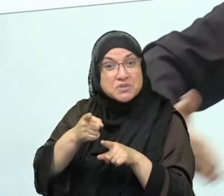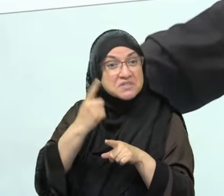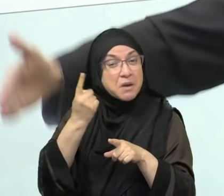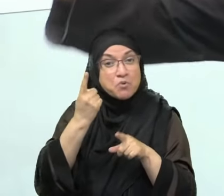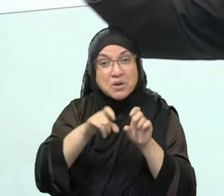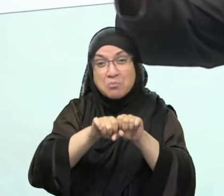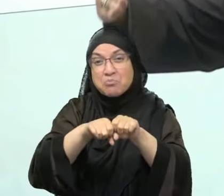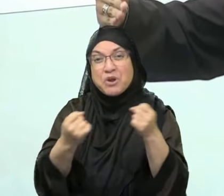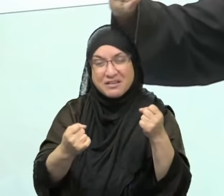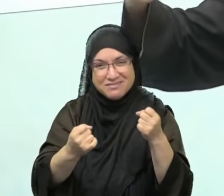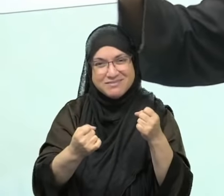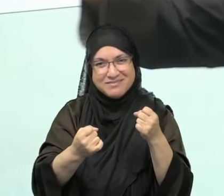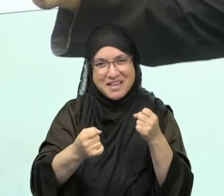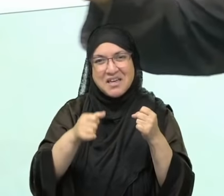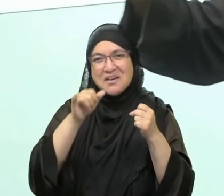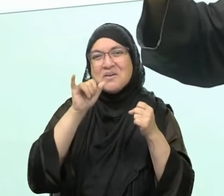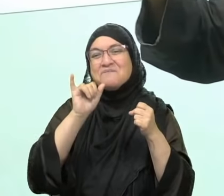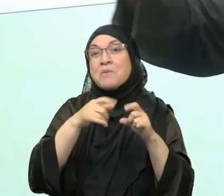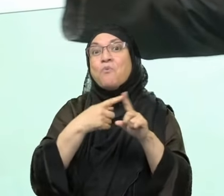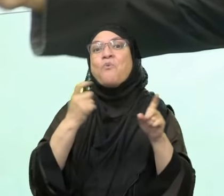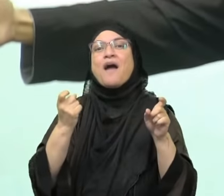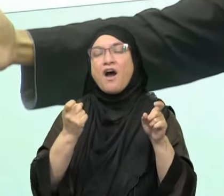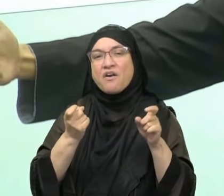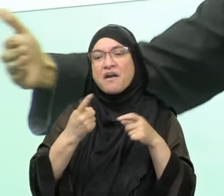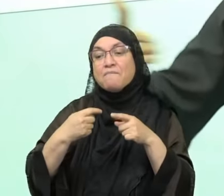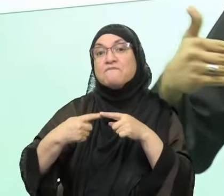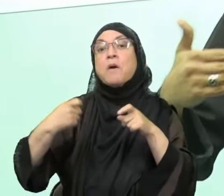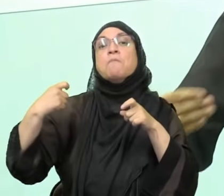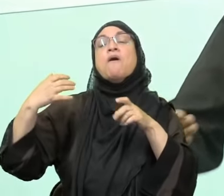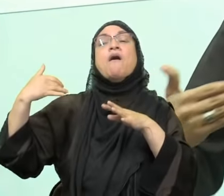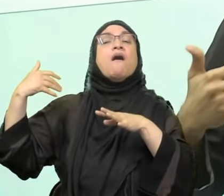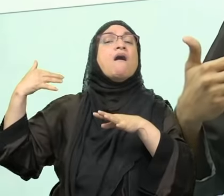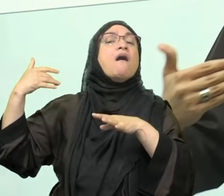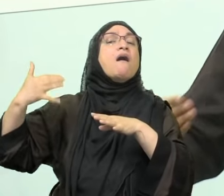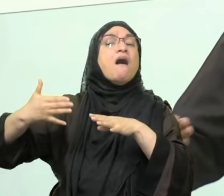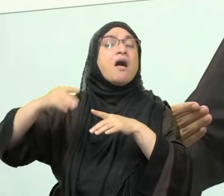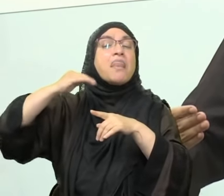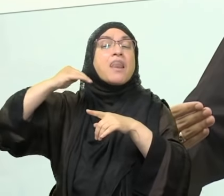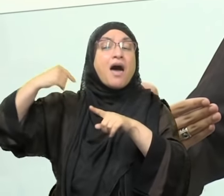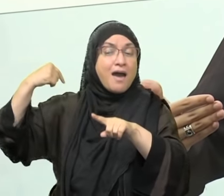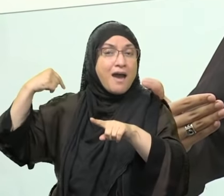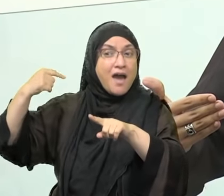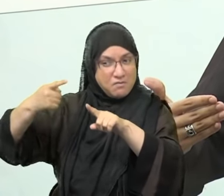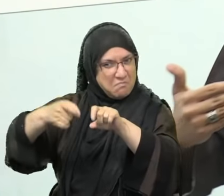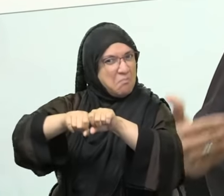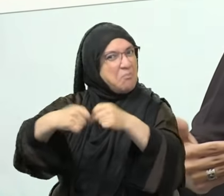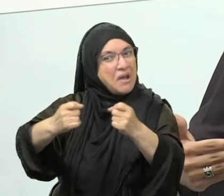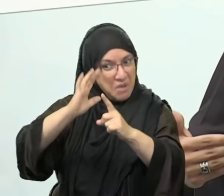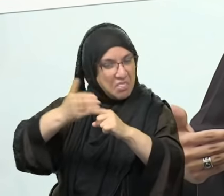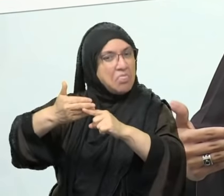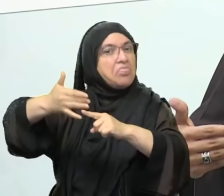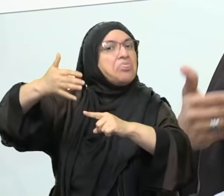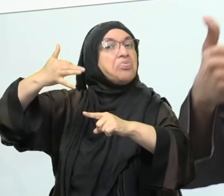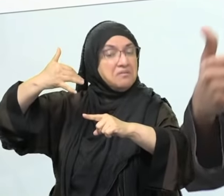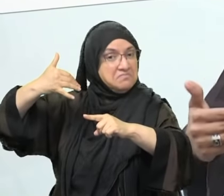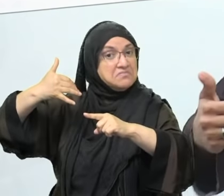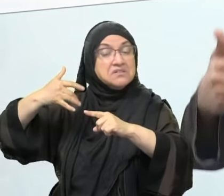So you're going to violate one after the other, your contract with your Lord and your contract with the people. Why?